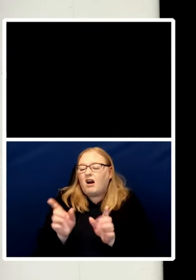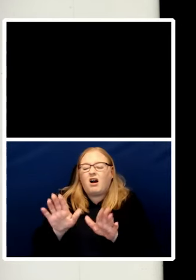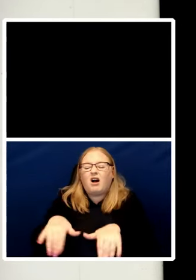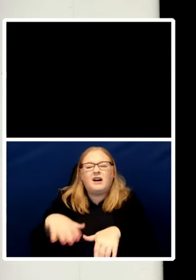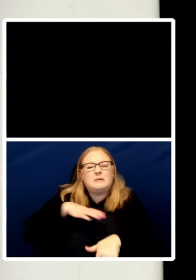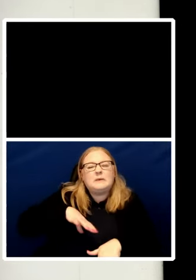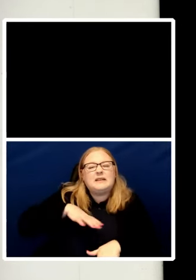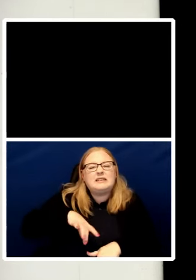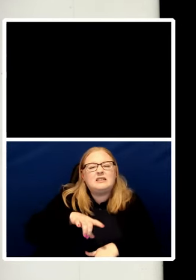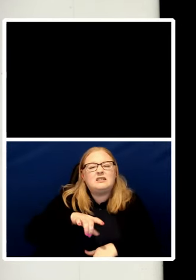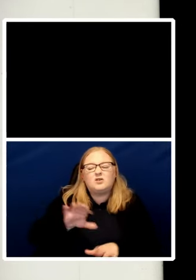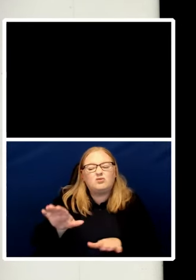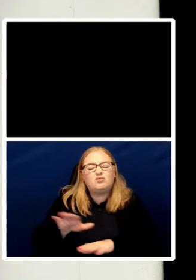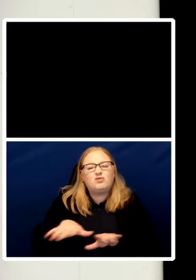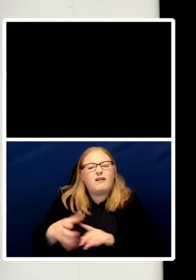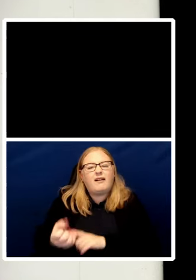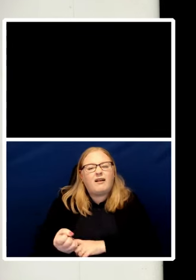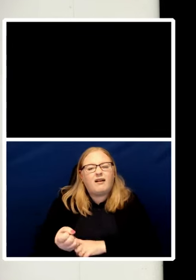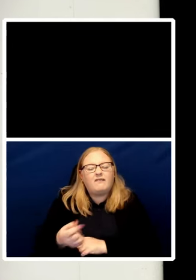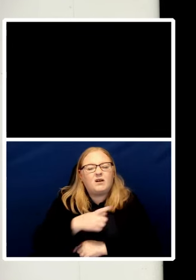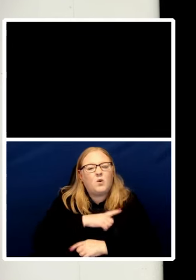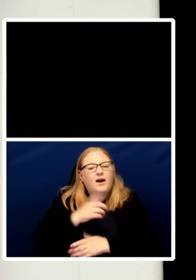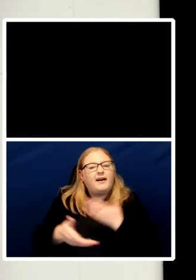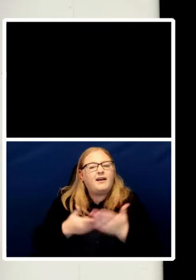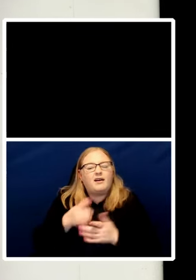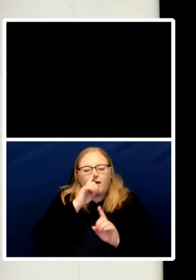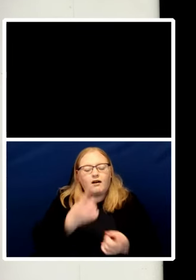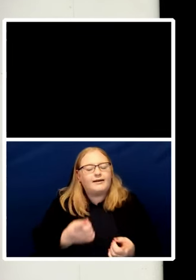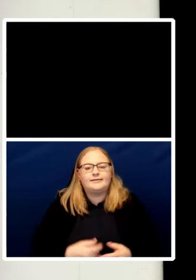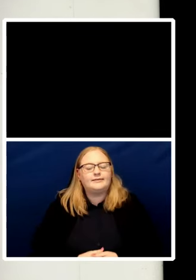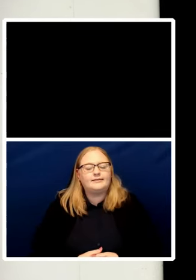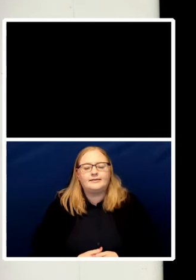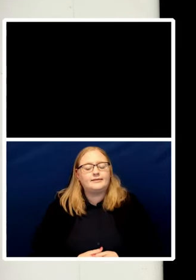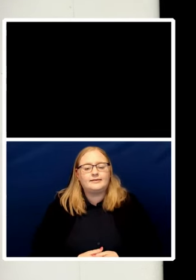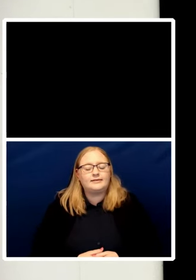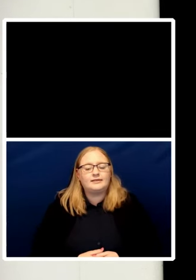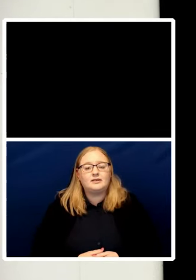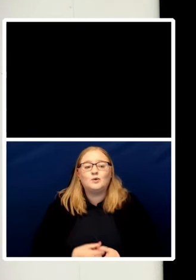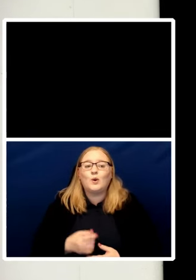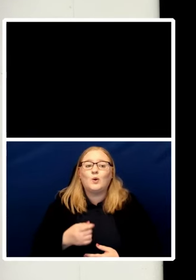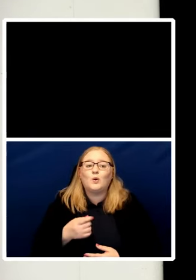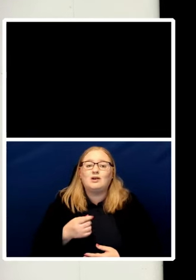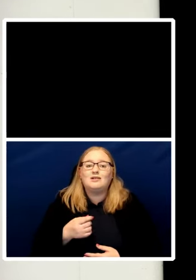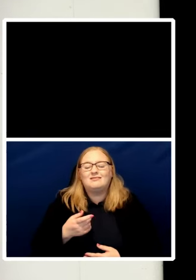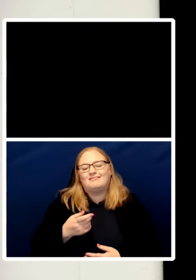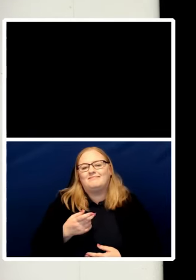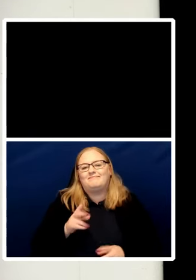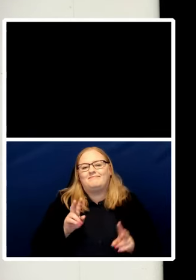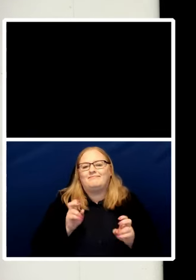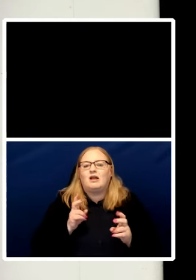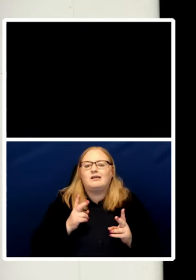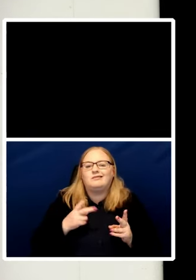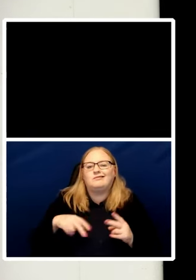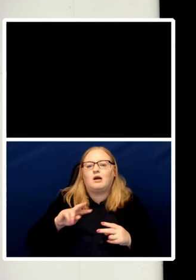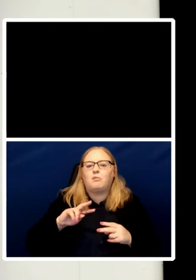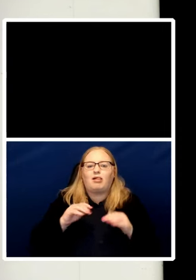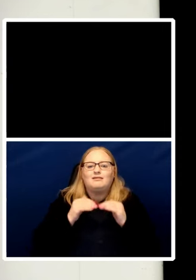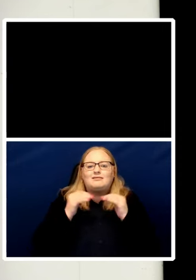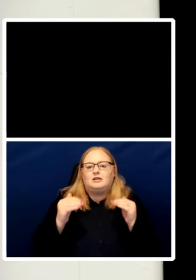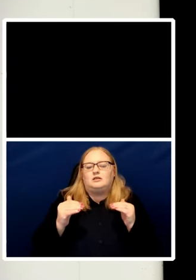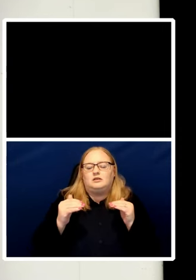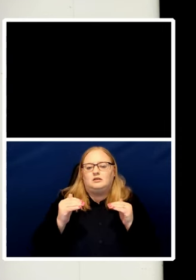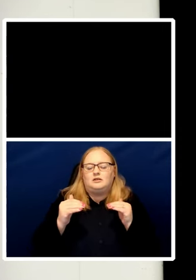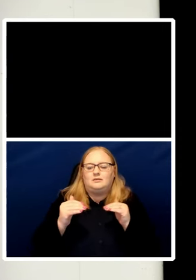I applaud double standards because double standards indicate in those who are embarrassed by them